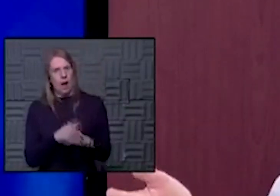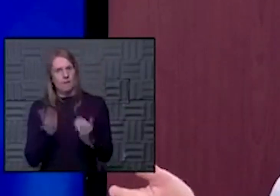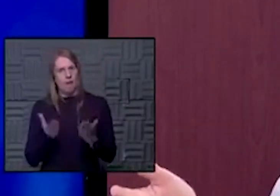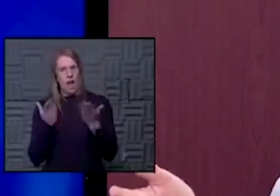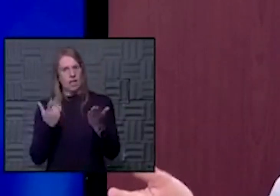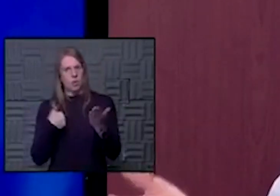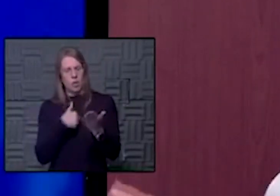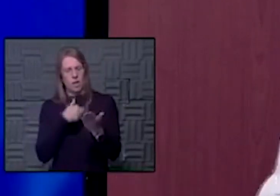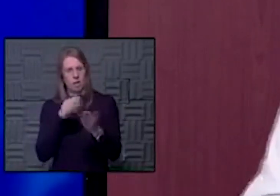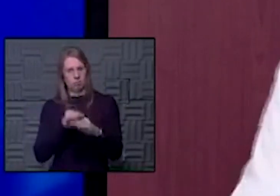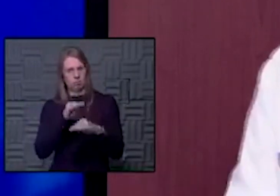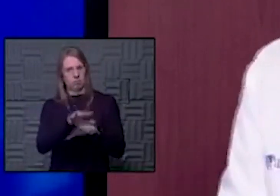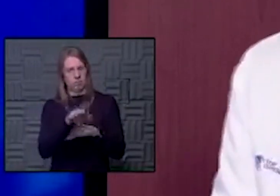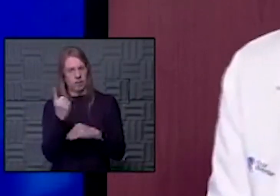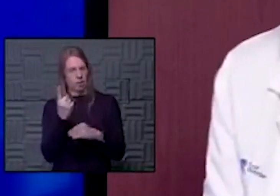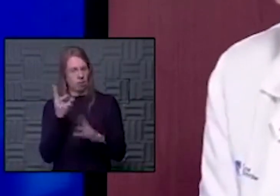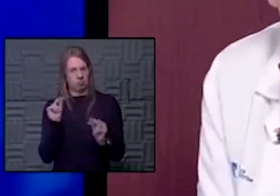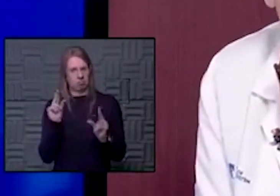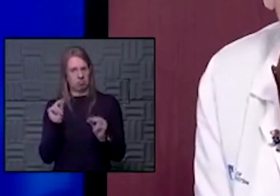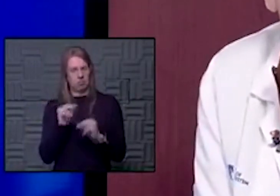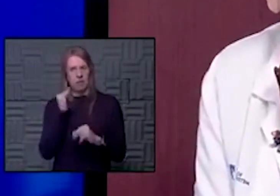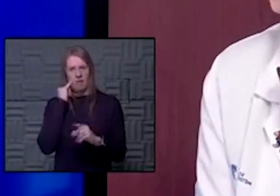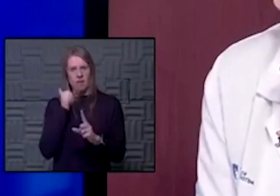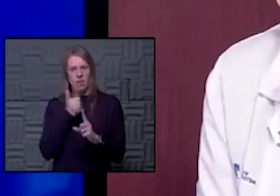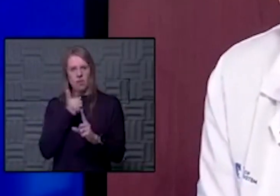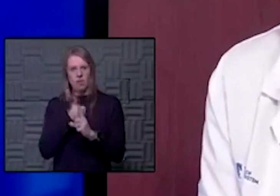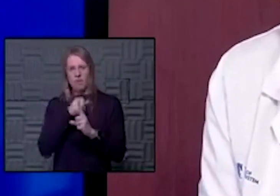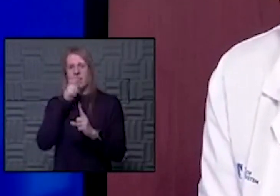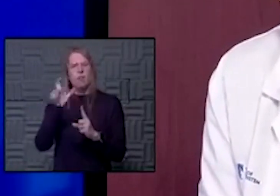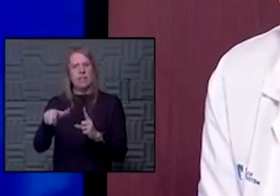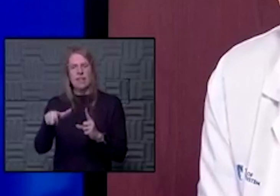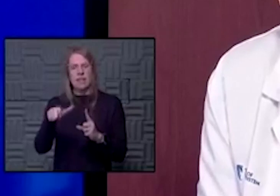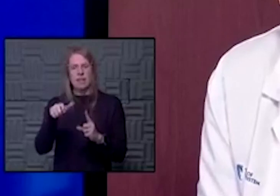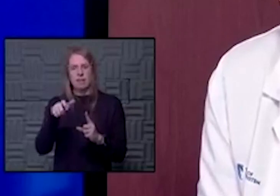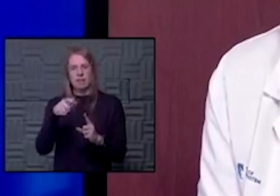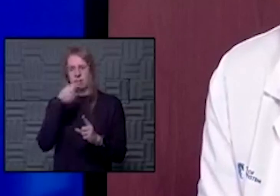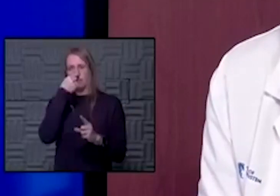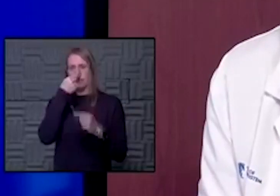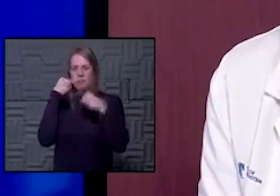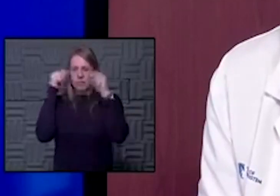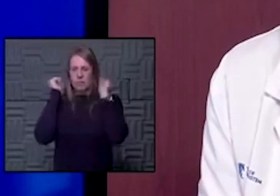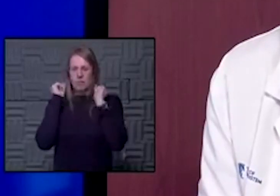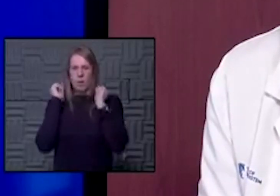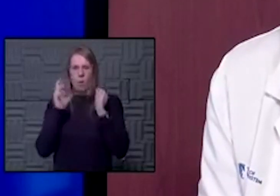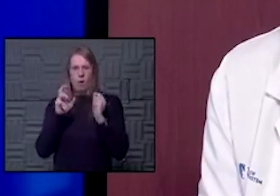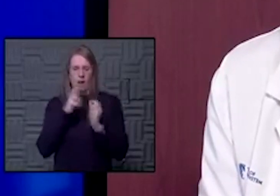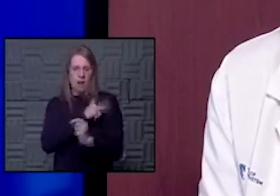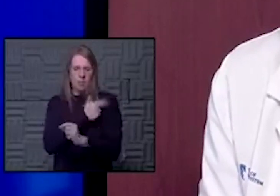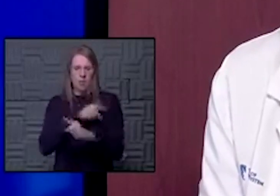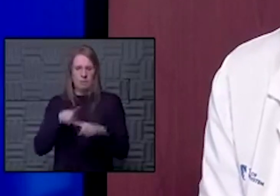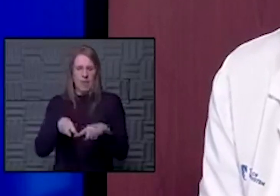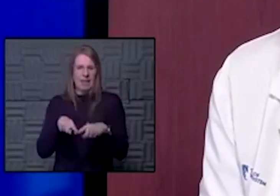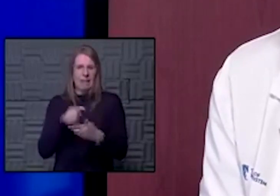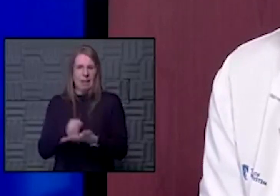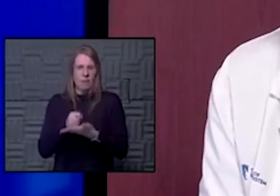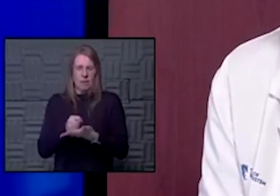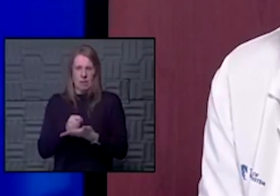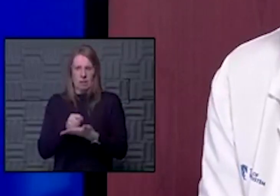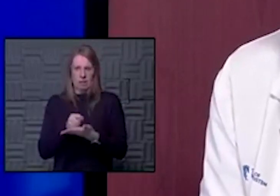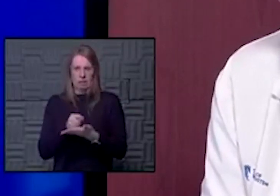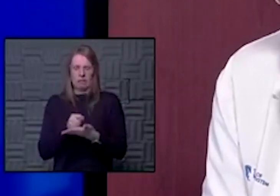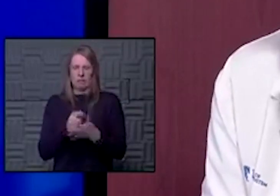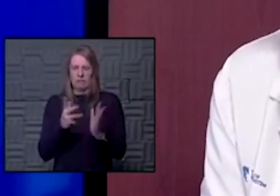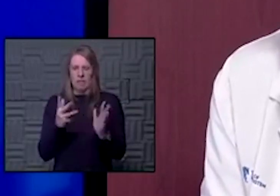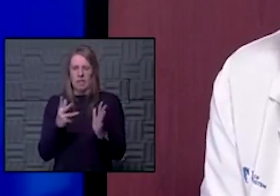we would ever give anybody. We would tell you if you're, if you're not needing oxygen or hospital-based therapies, there's no need for you to be in the hospital. In fact, that's a greater